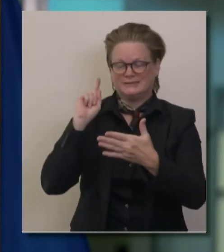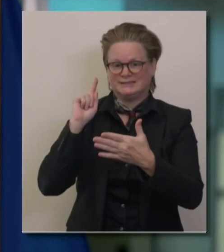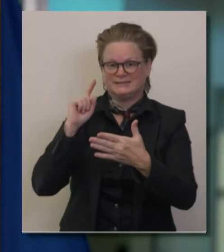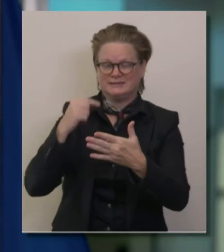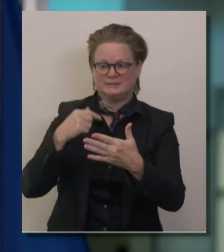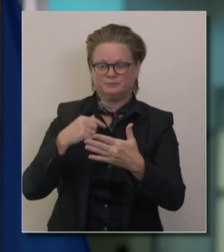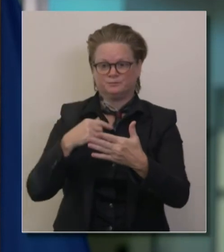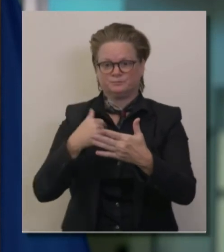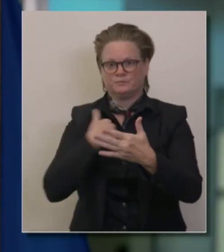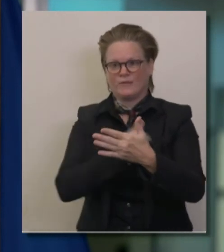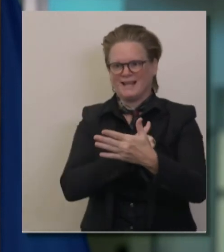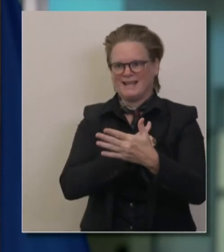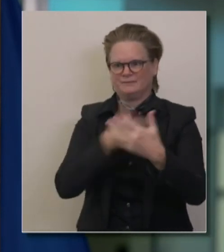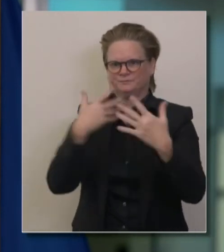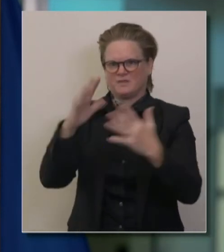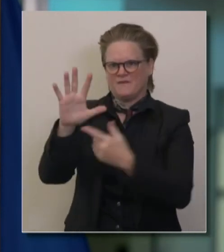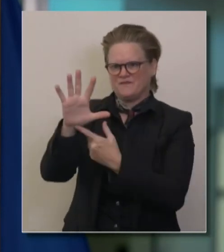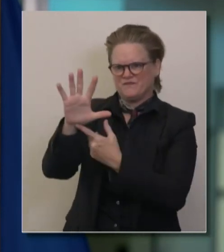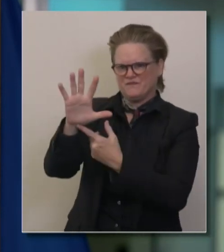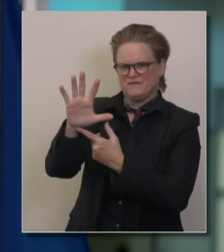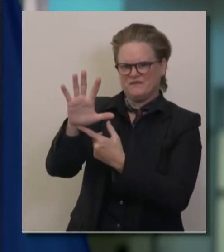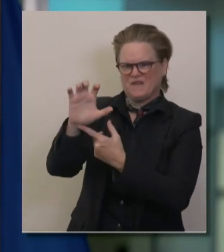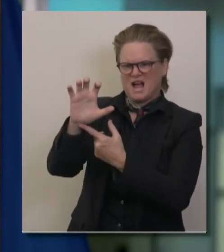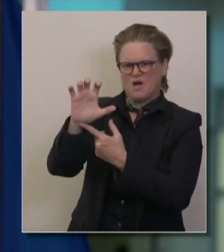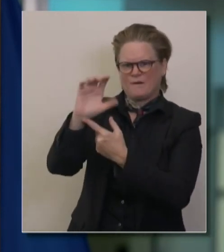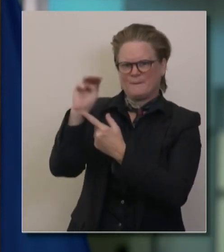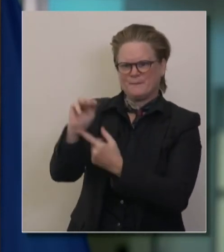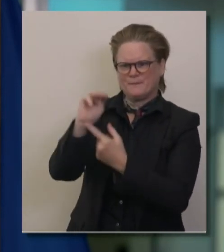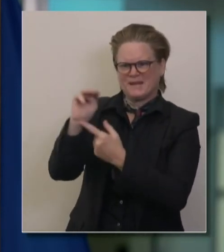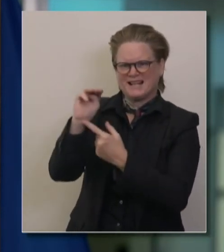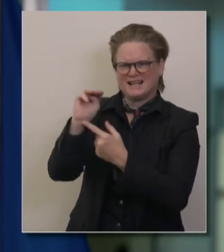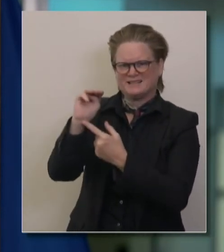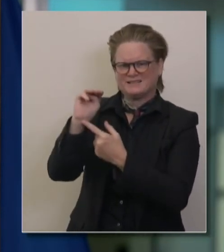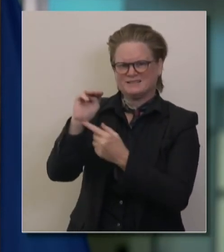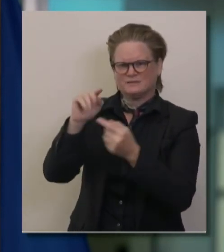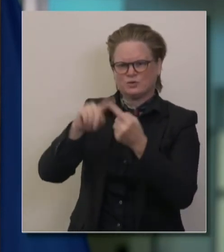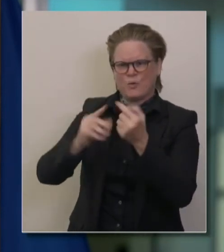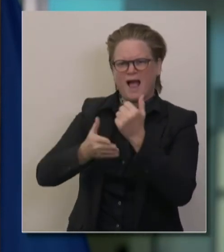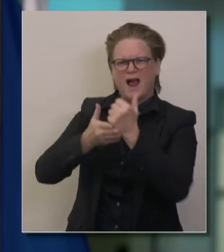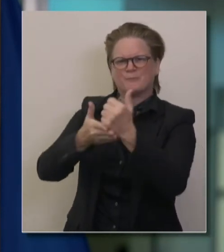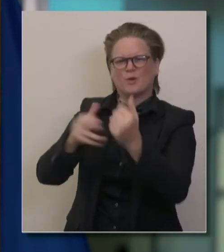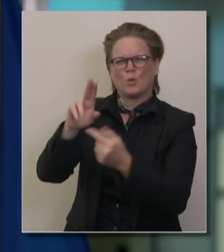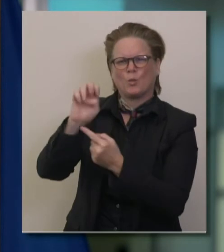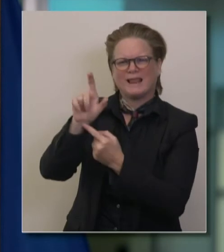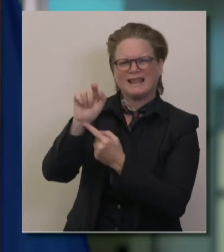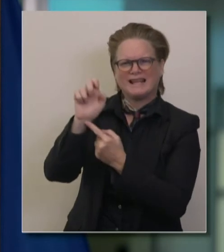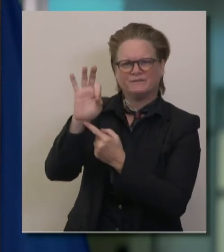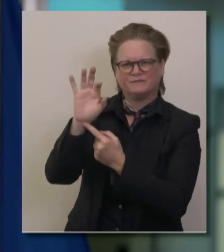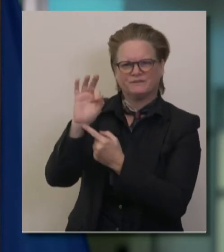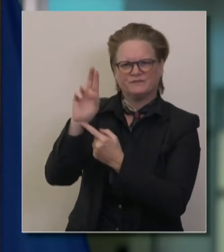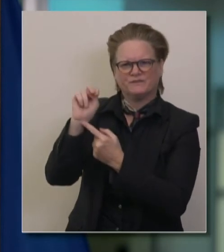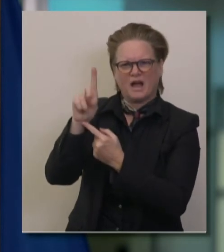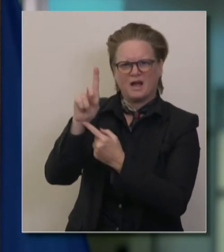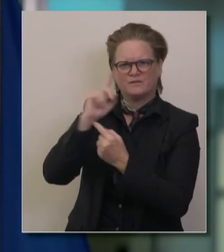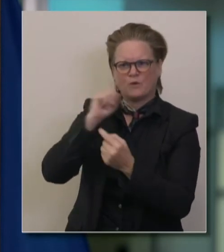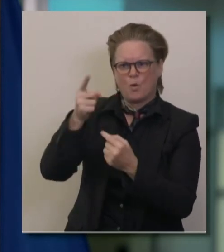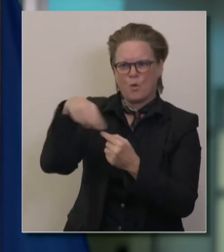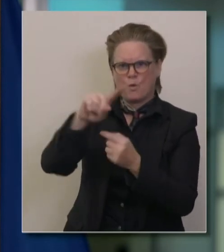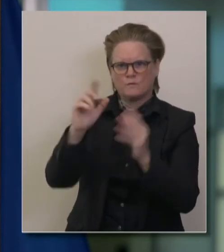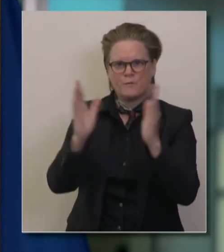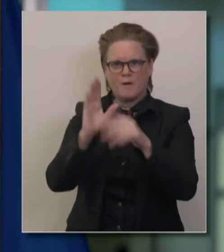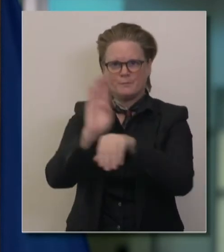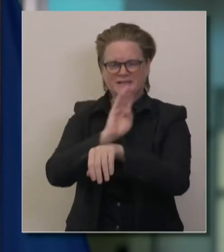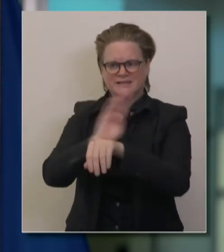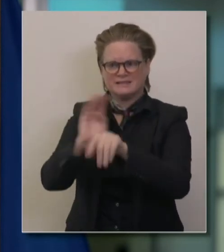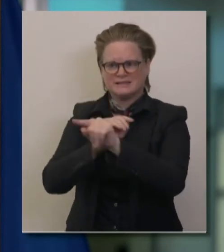$25,000 grants, not just to small businesses, but cultural institutions and nonprofits. Those dollars are now going out the door.